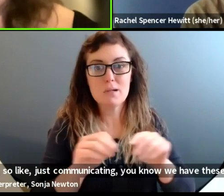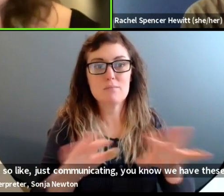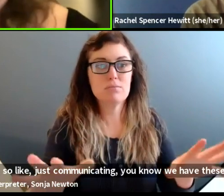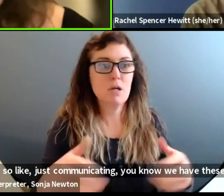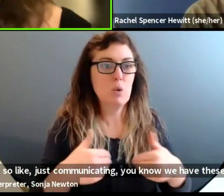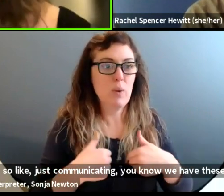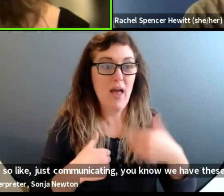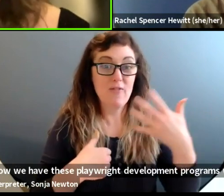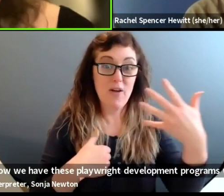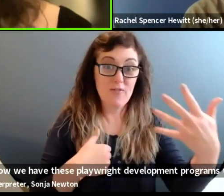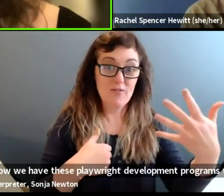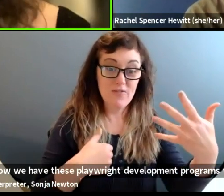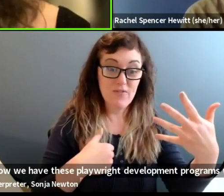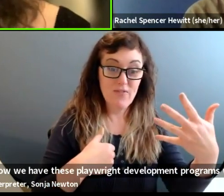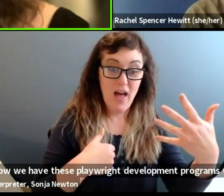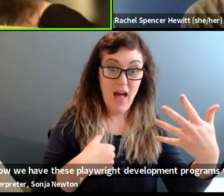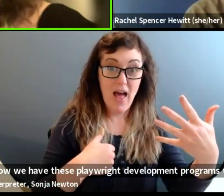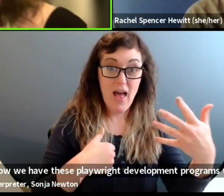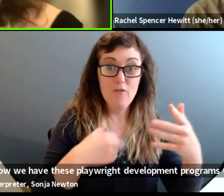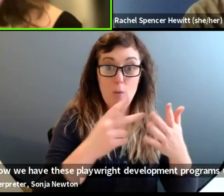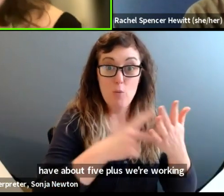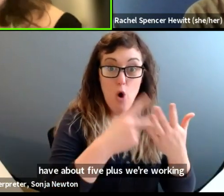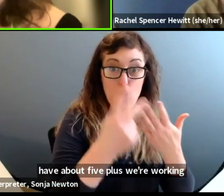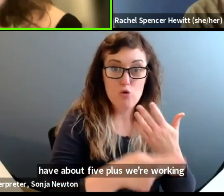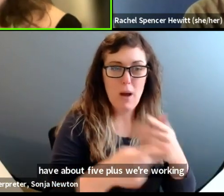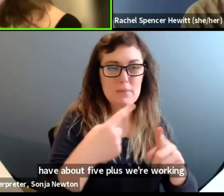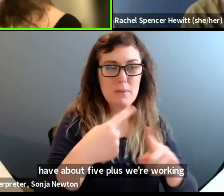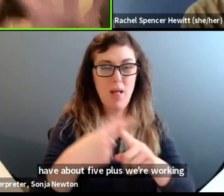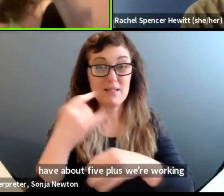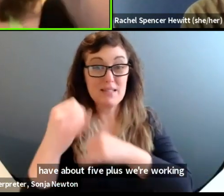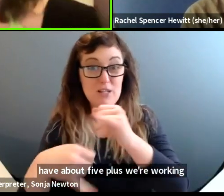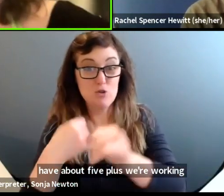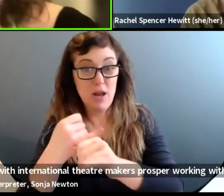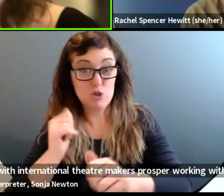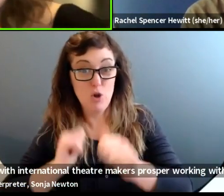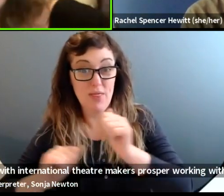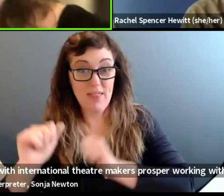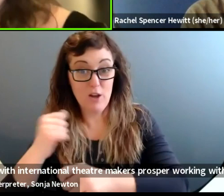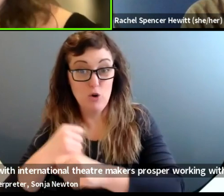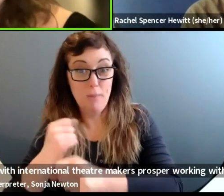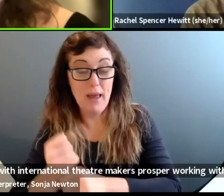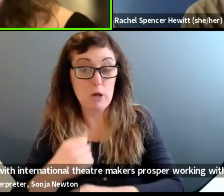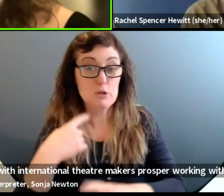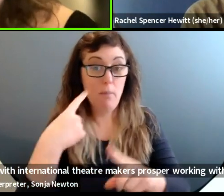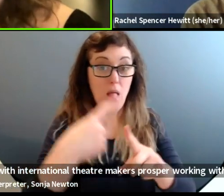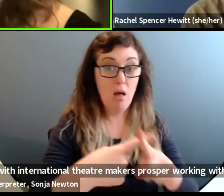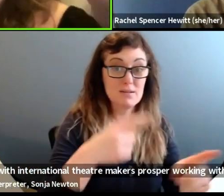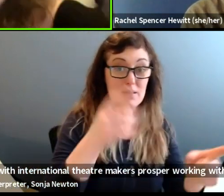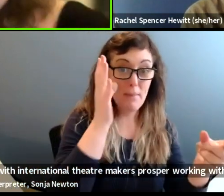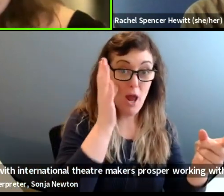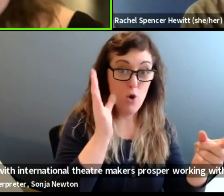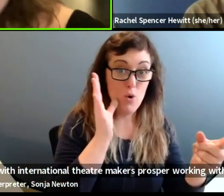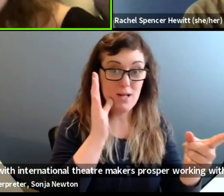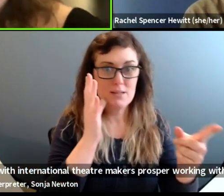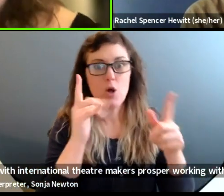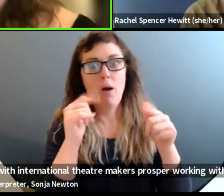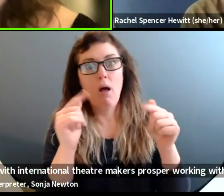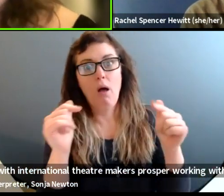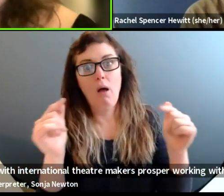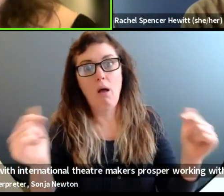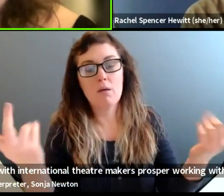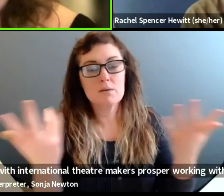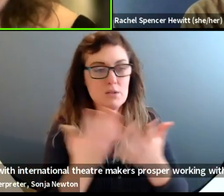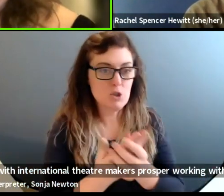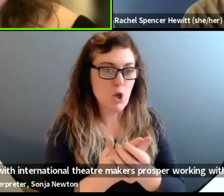five plus we're working with international theater makers. Plus we're working with parents. It doesn't feel to somebody. might not